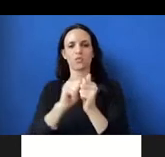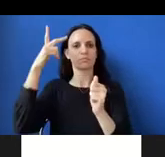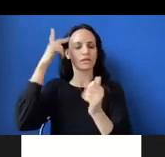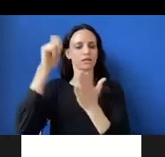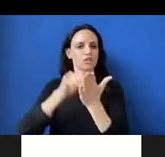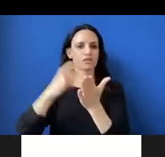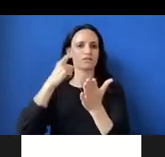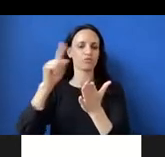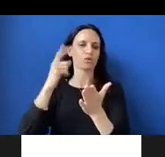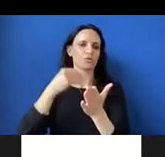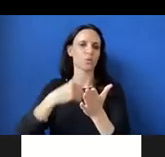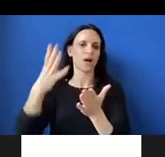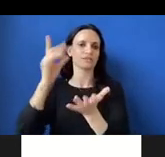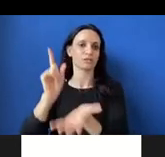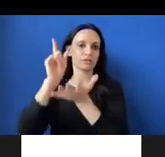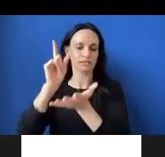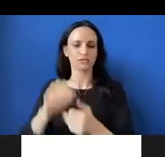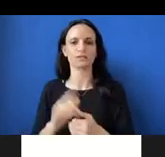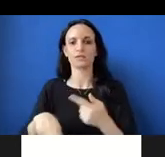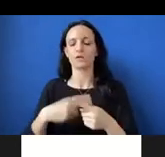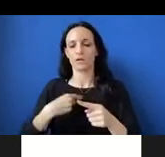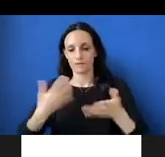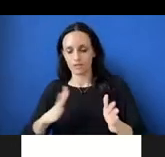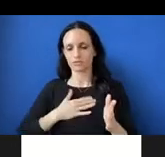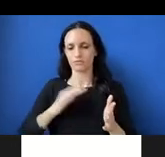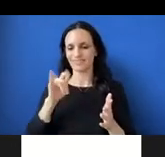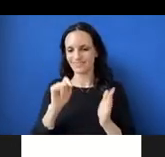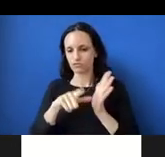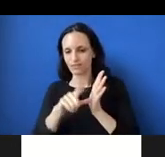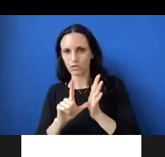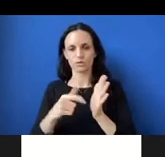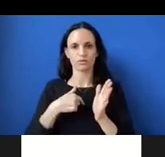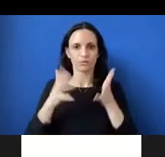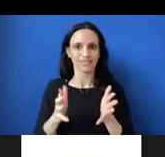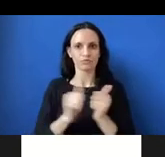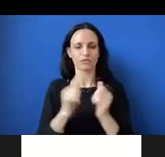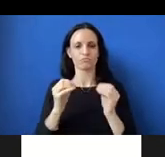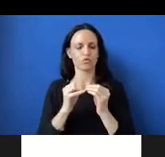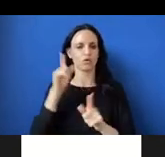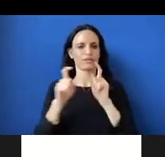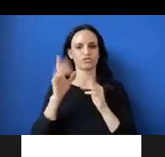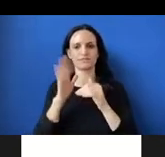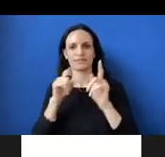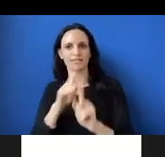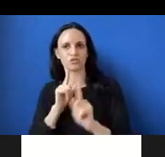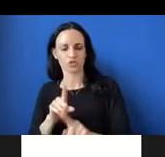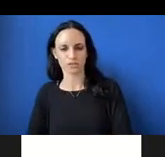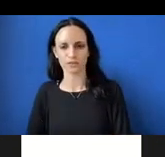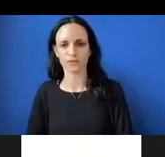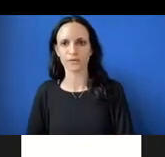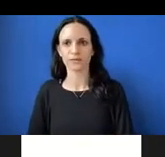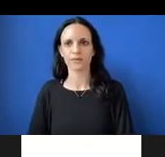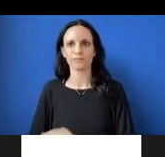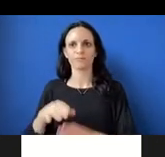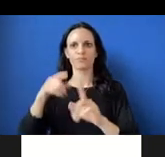supremacy. When I finished my literature review, I was honestly left with more questions than answers. This semester,